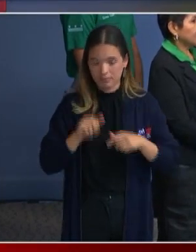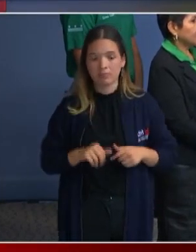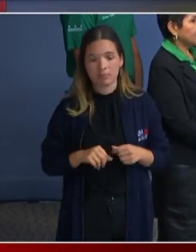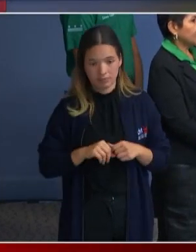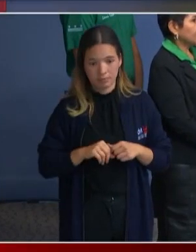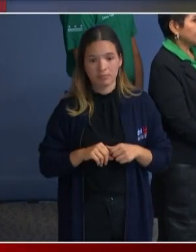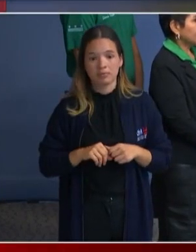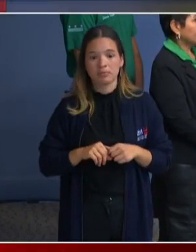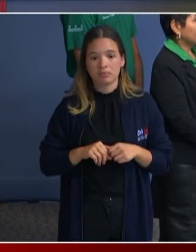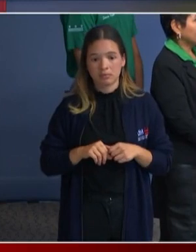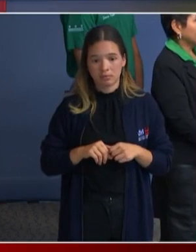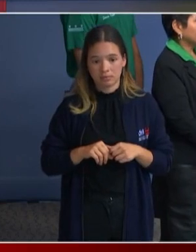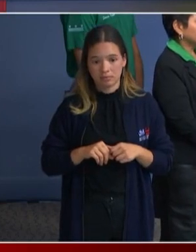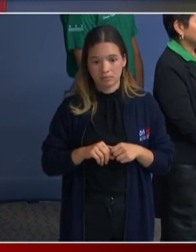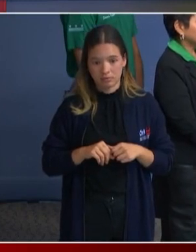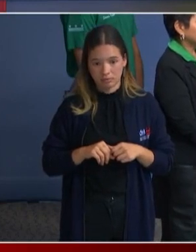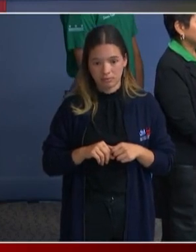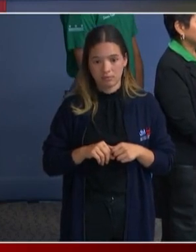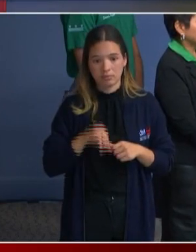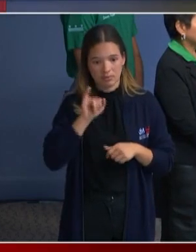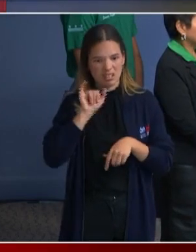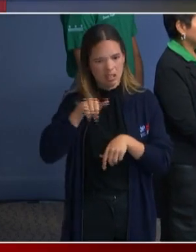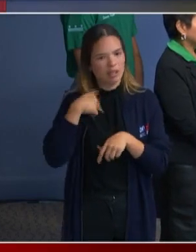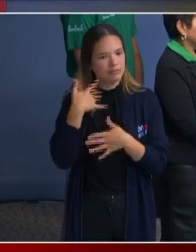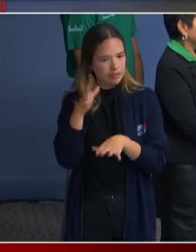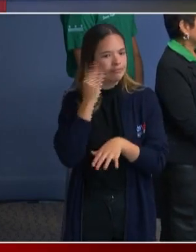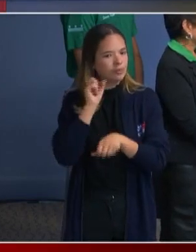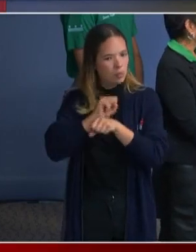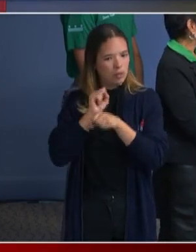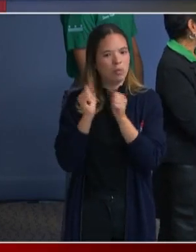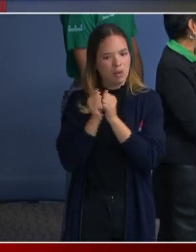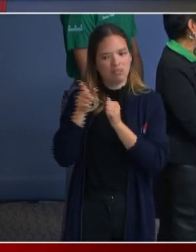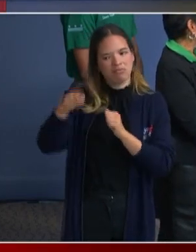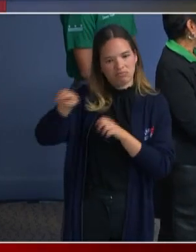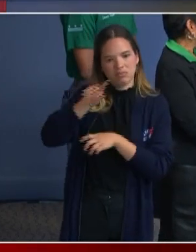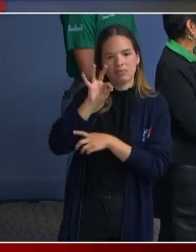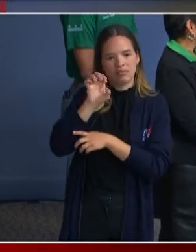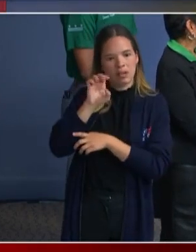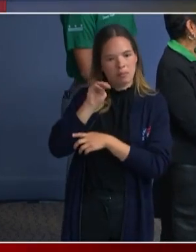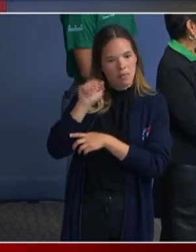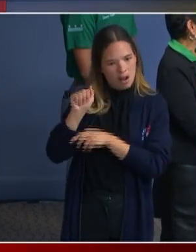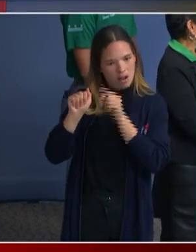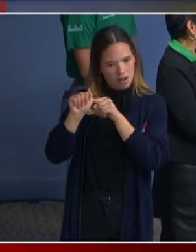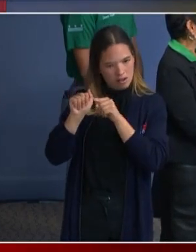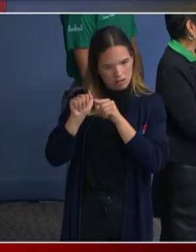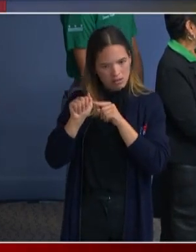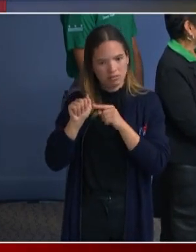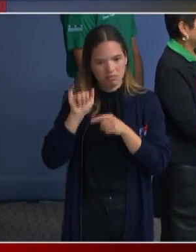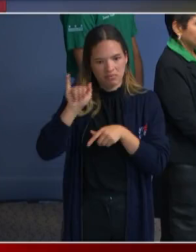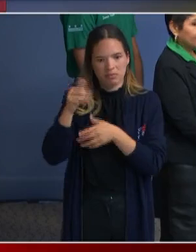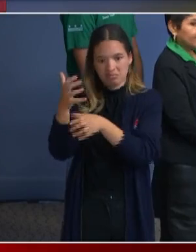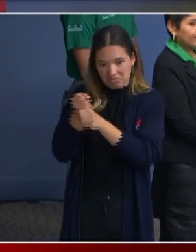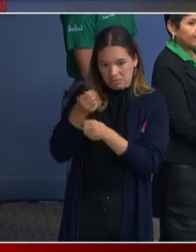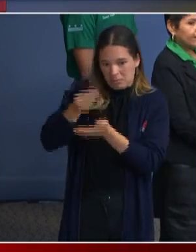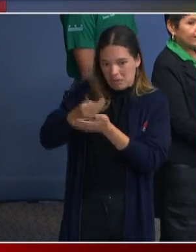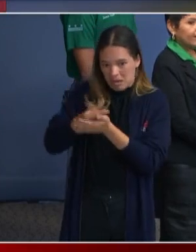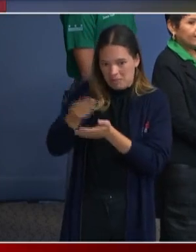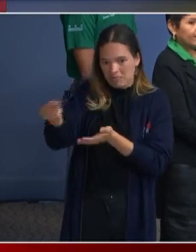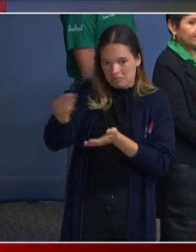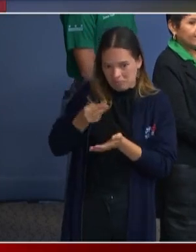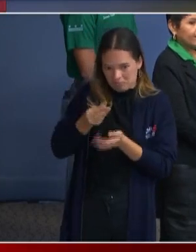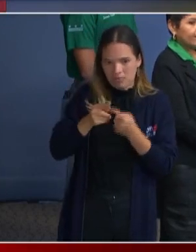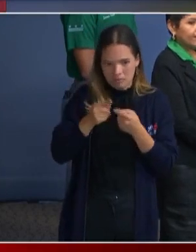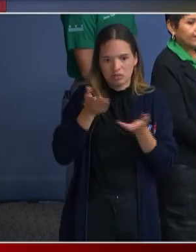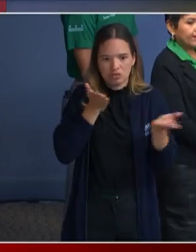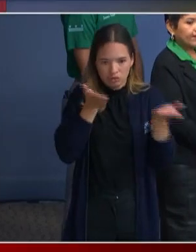have experience working with FEMA on the reimbursement of eligible services. And I'll say a little bit more about what we